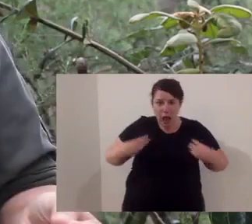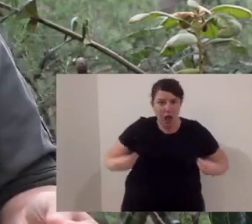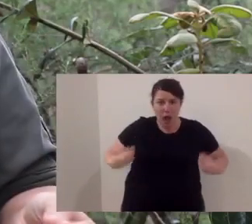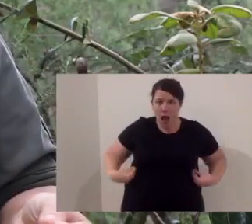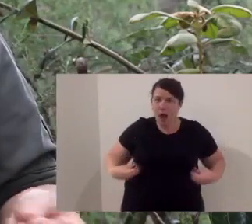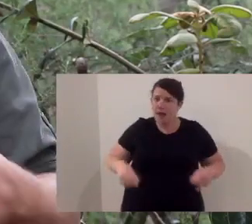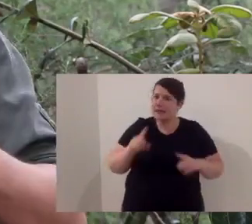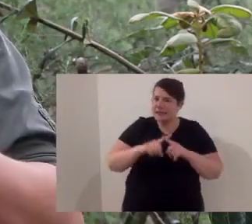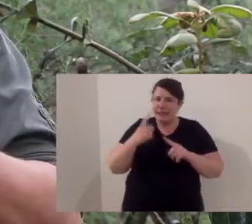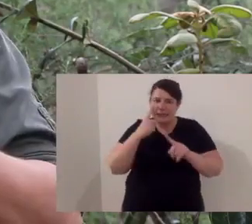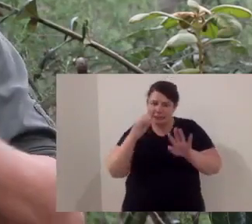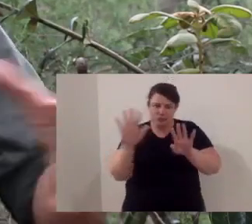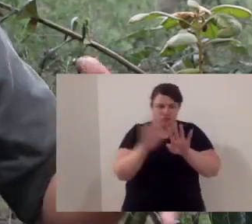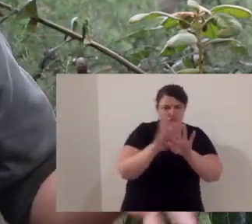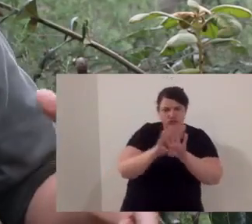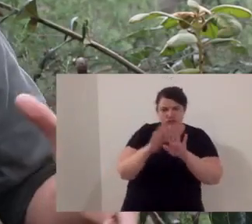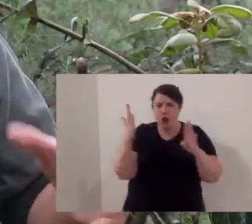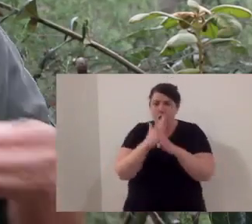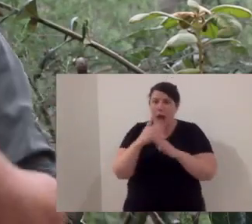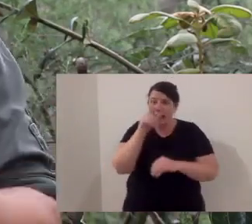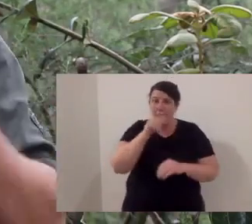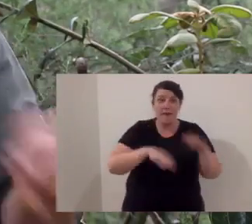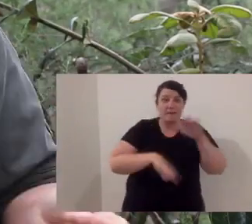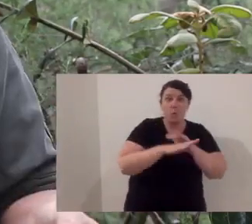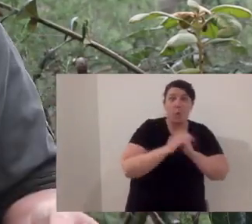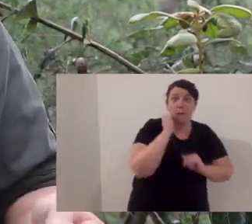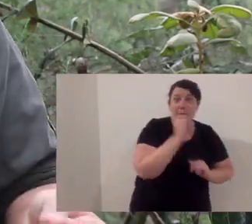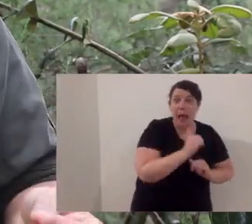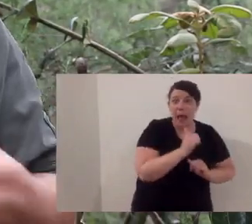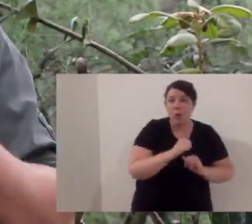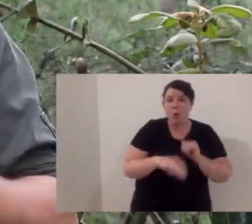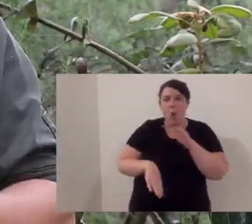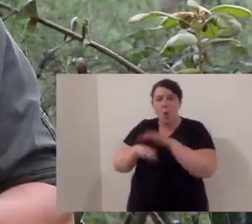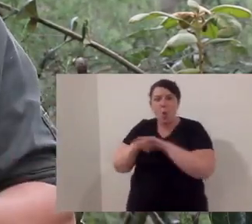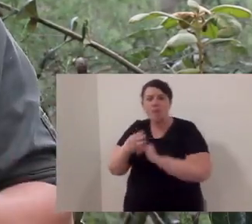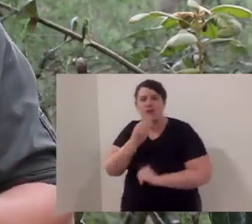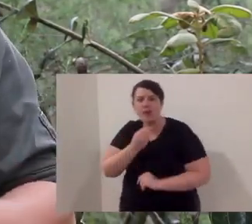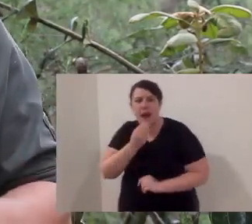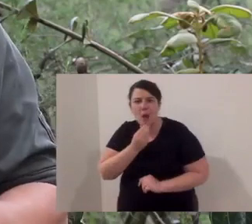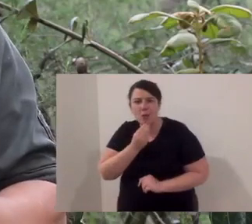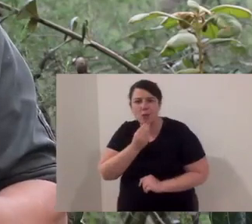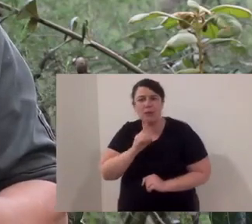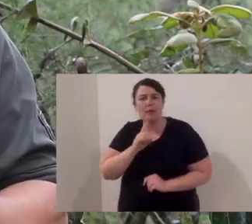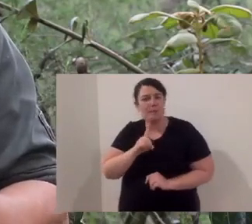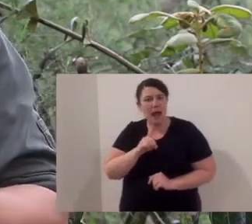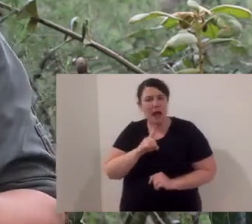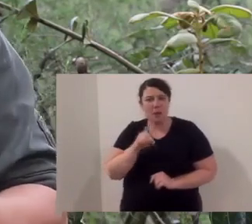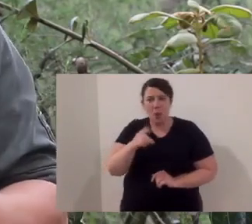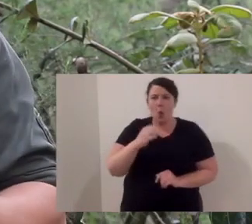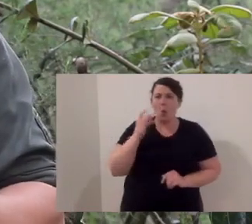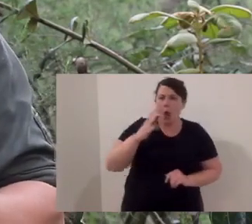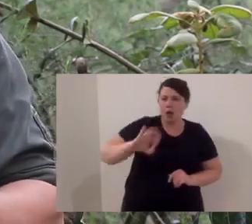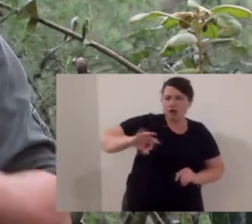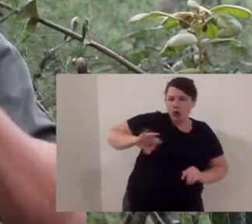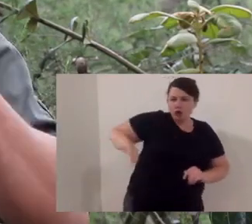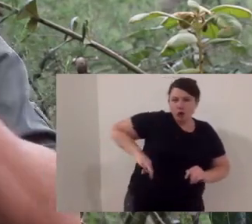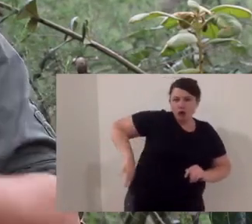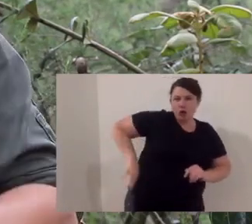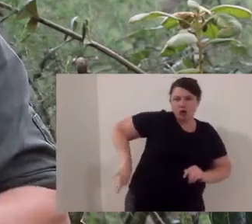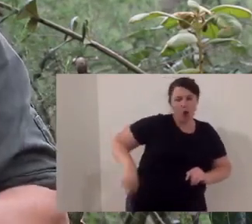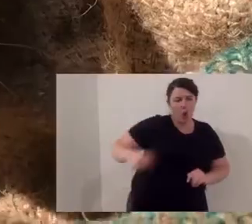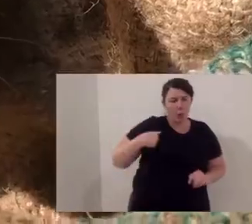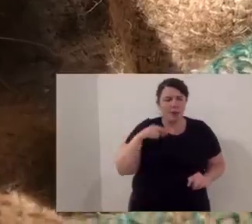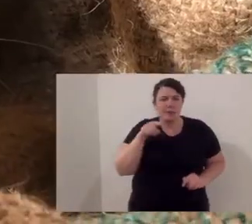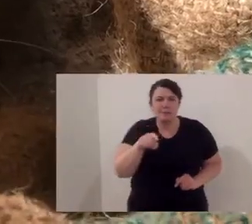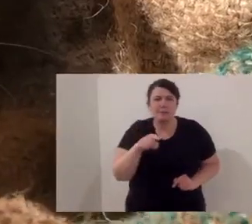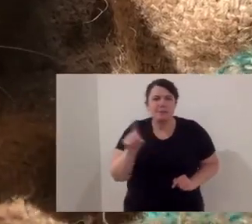Eastern quoll, its colouration is still camouflage. So you can get them in all black or all fawn. But what they